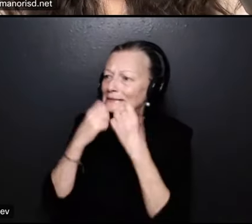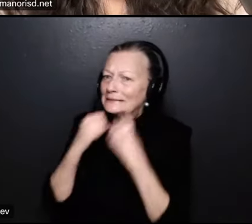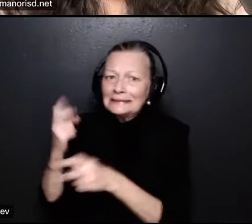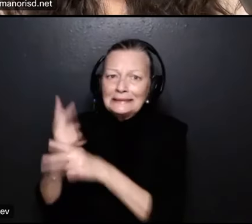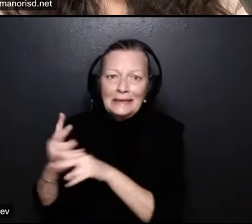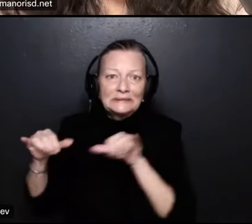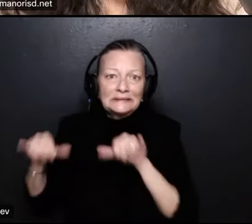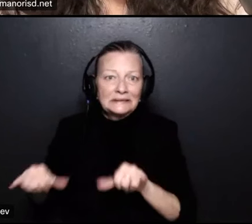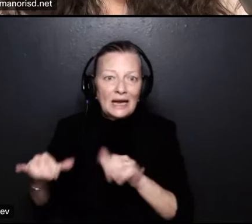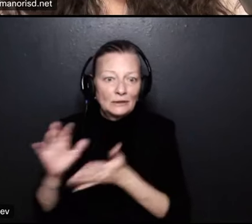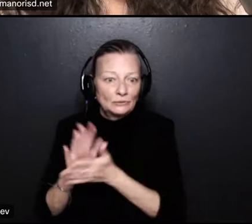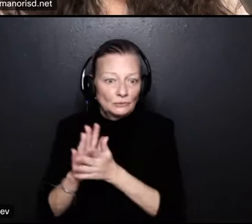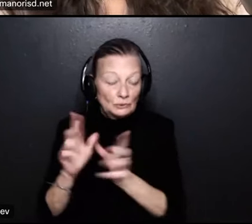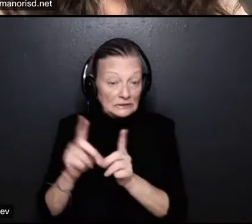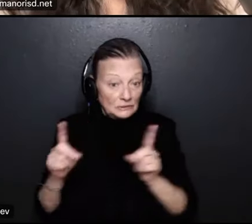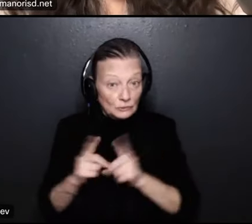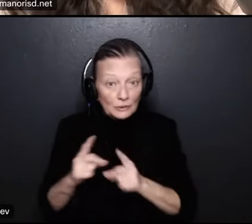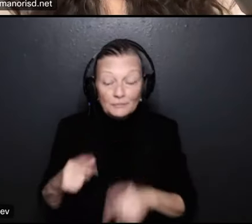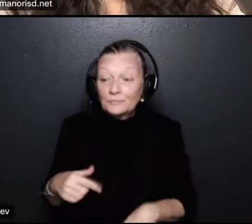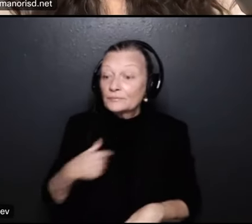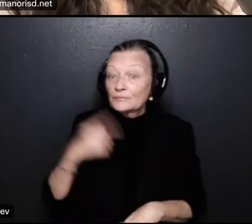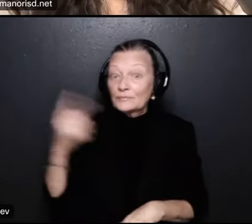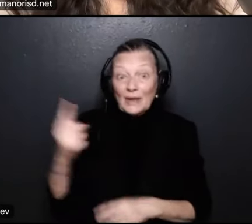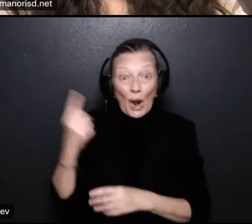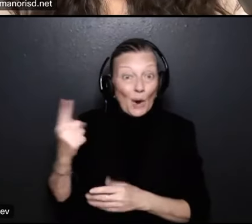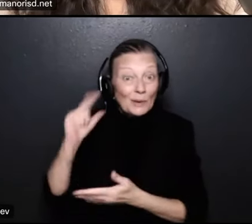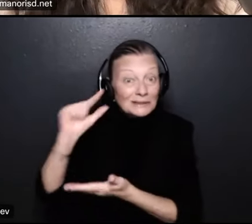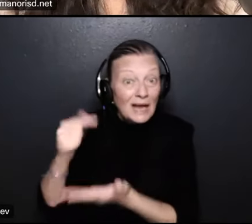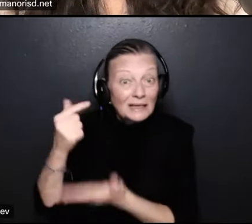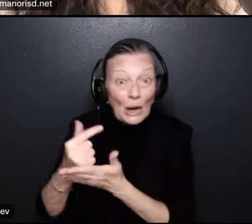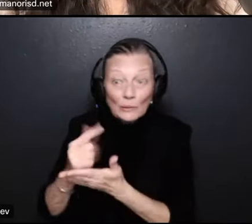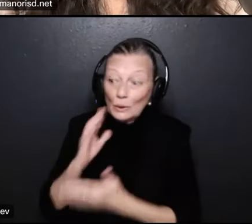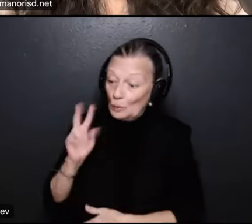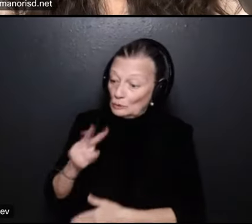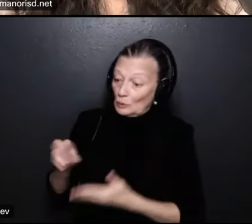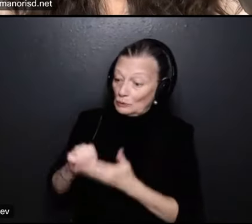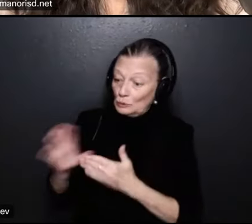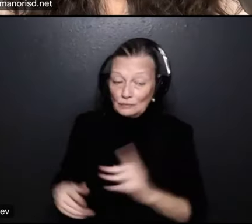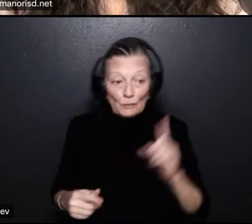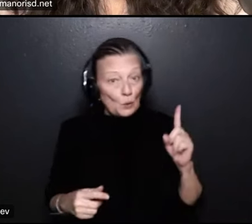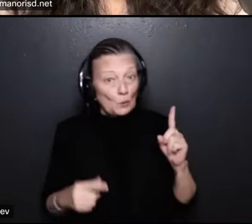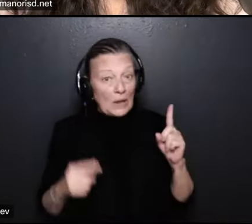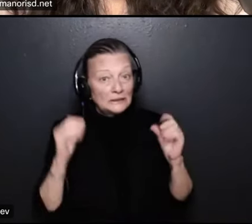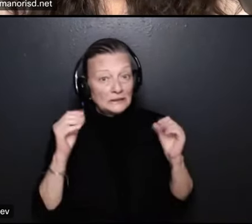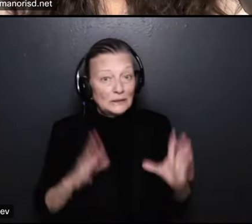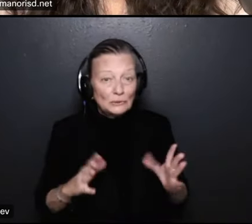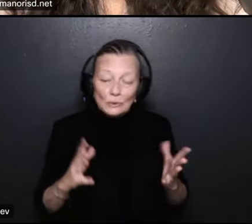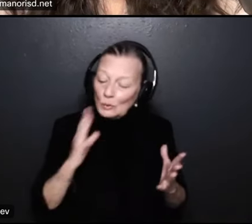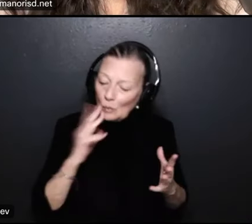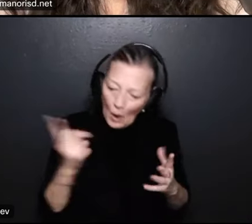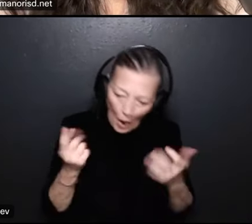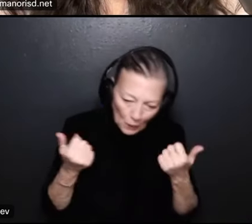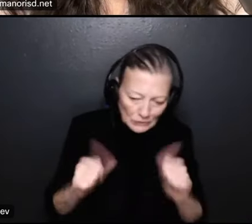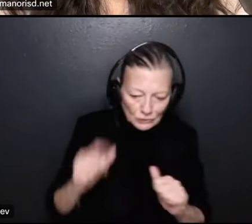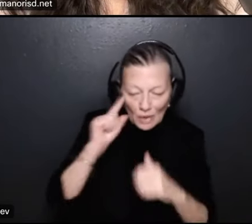ever guarantee that we're always going to be at 22 to one it is always something that we will strive to to be at k through fourth grade